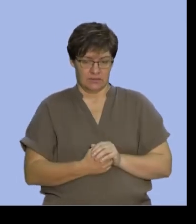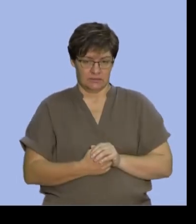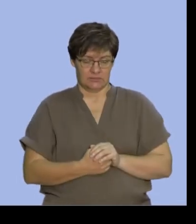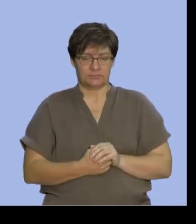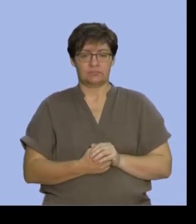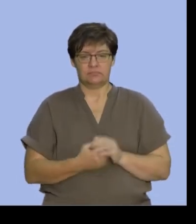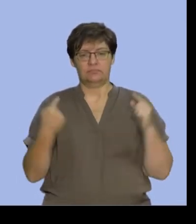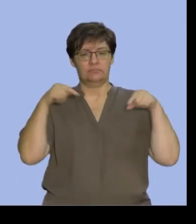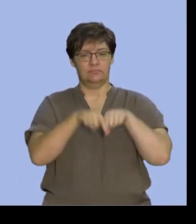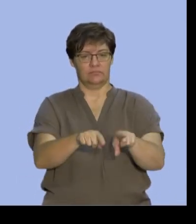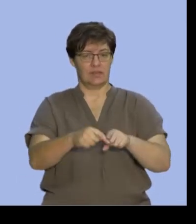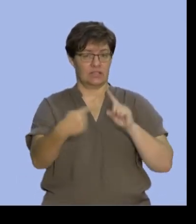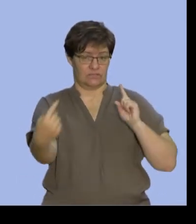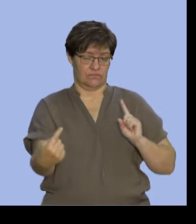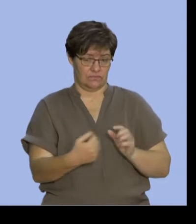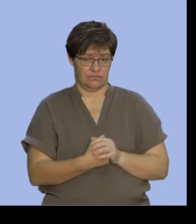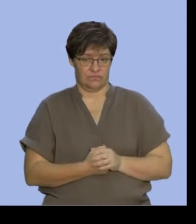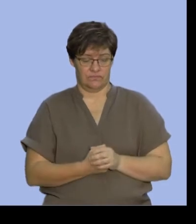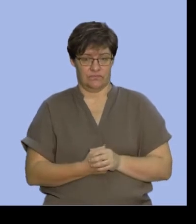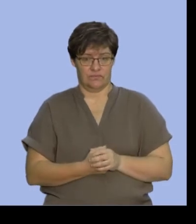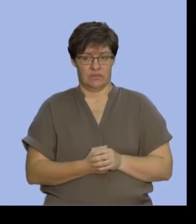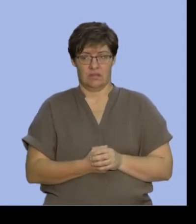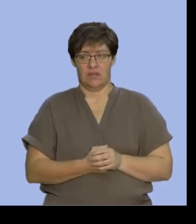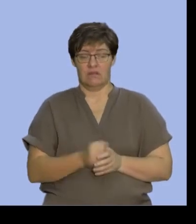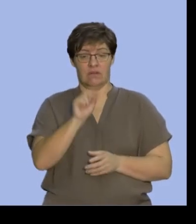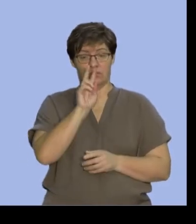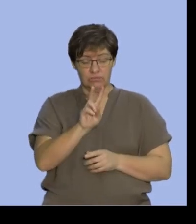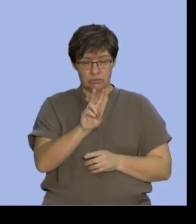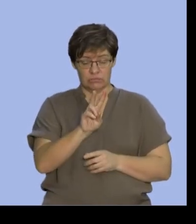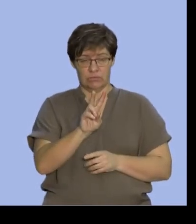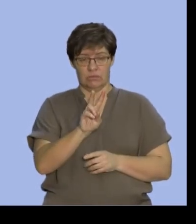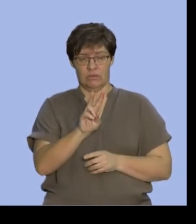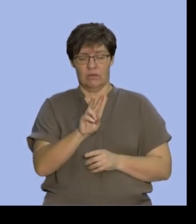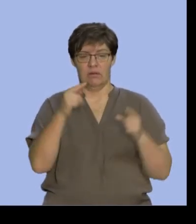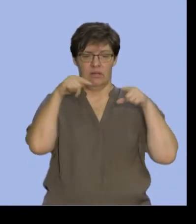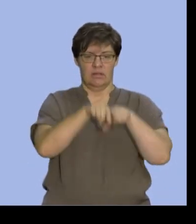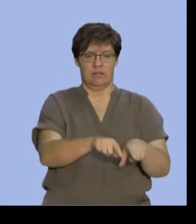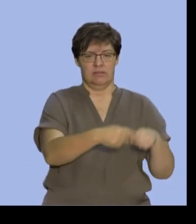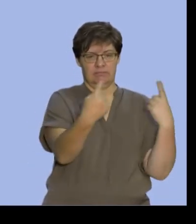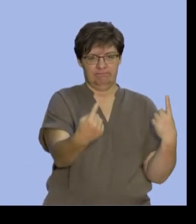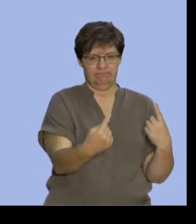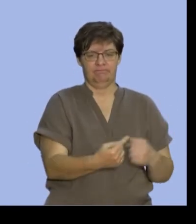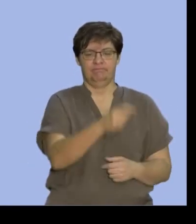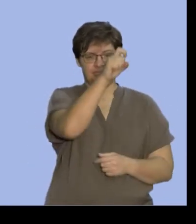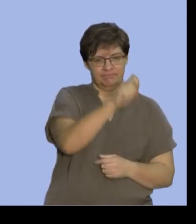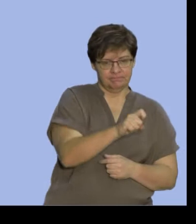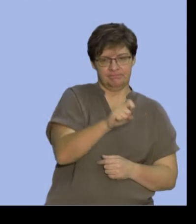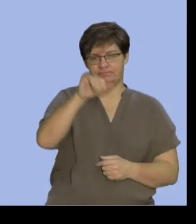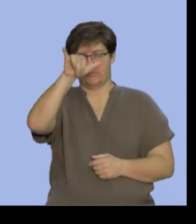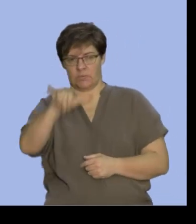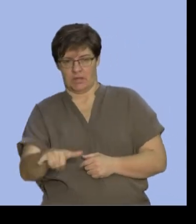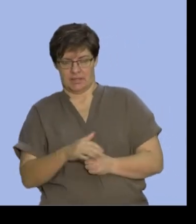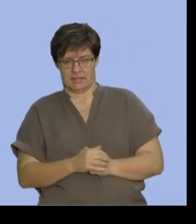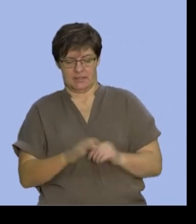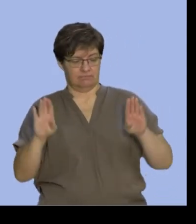mutually exclusive events. Here we have two mutually exclusive events, X and Y. Notice that there